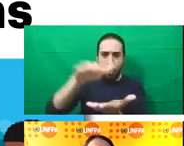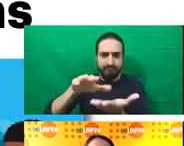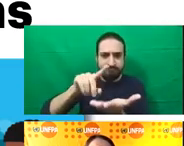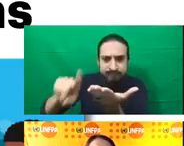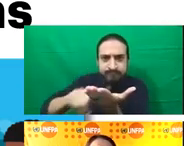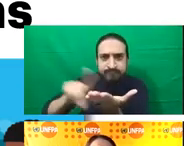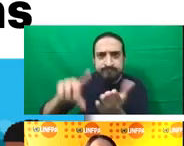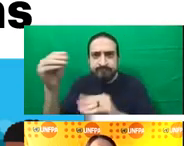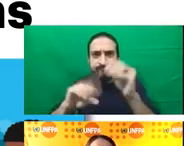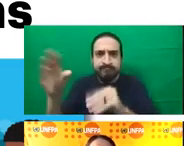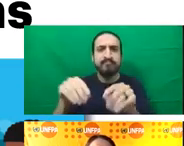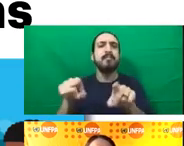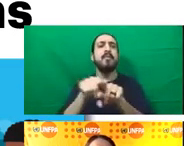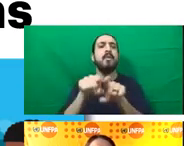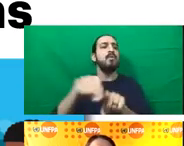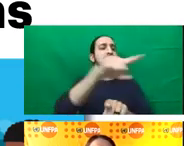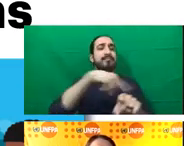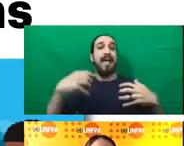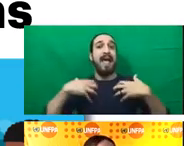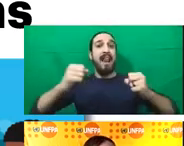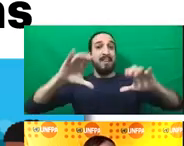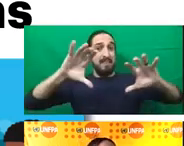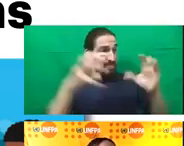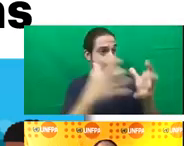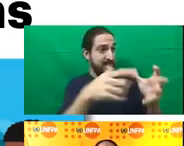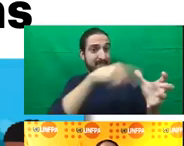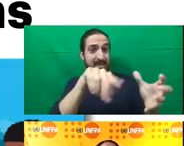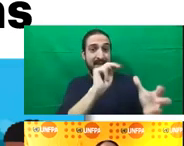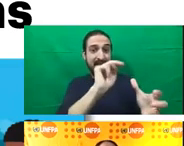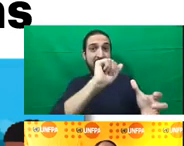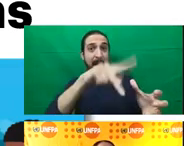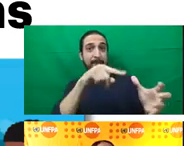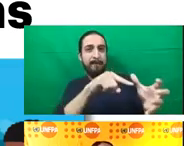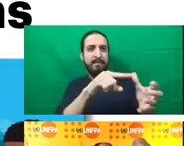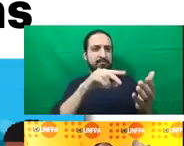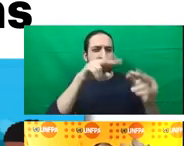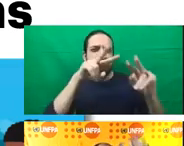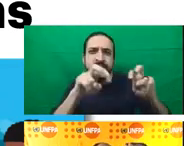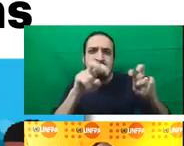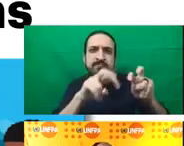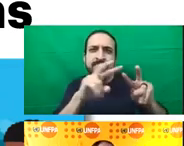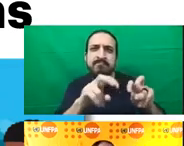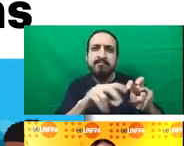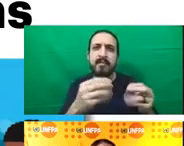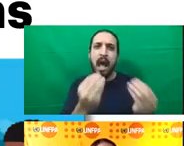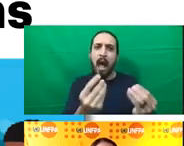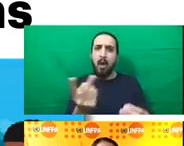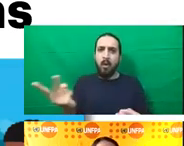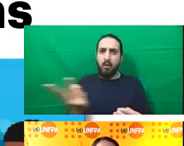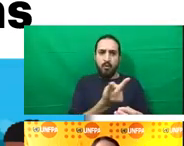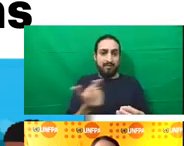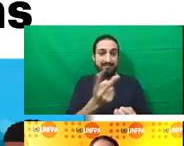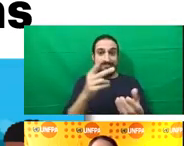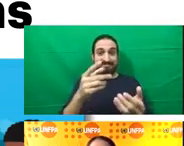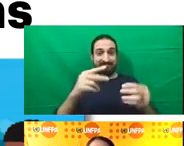a sample of NAP readiness proposals. We wanted to explore the extent to which these documents address the interlinkages between climate